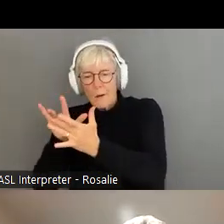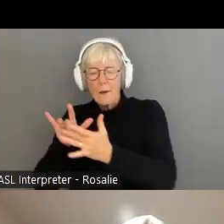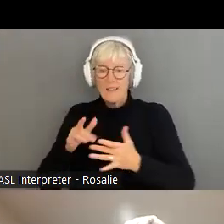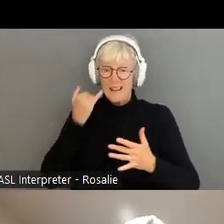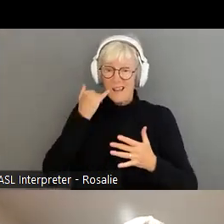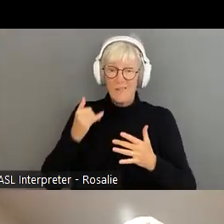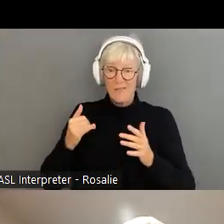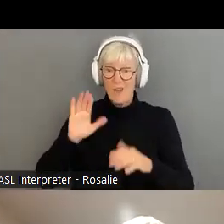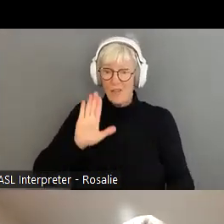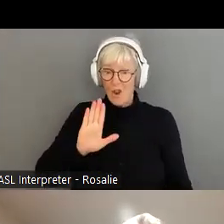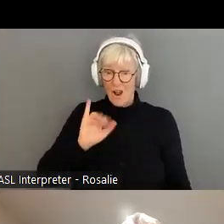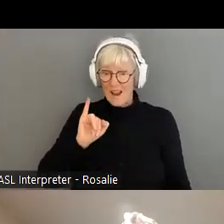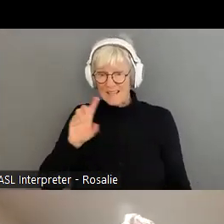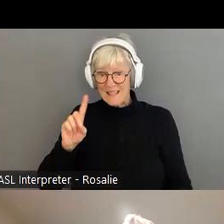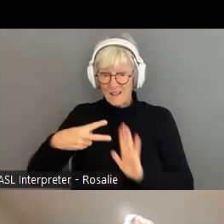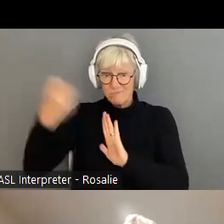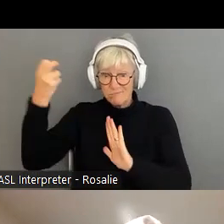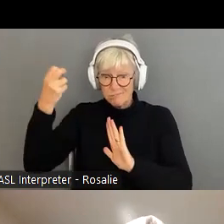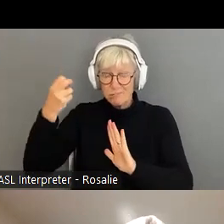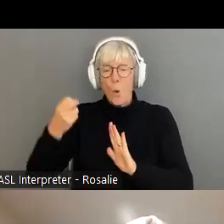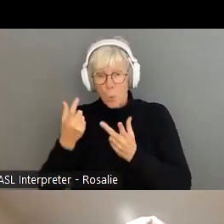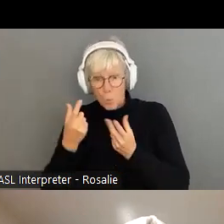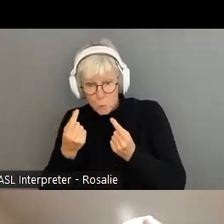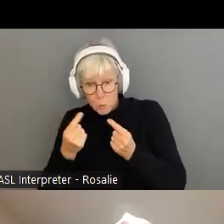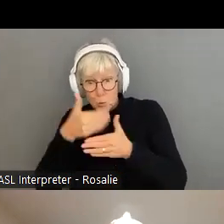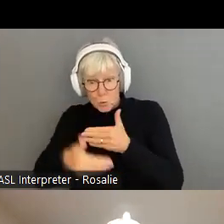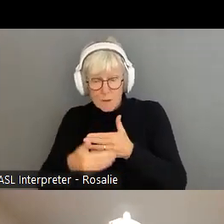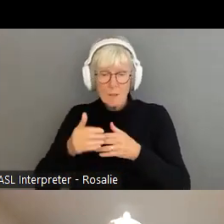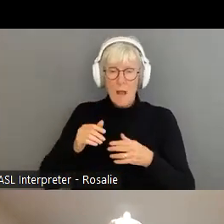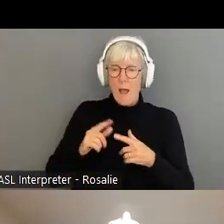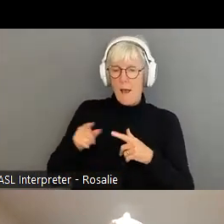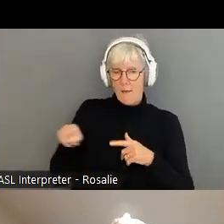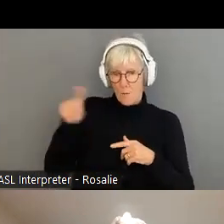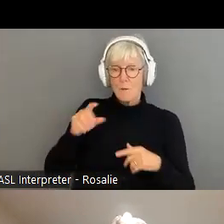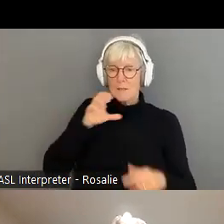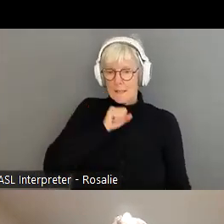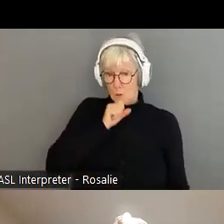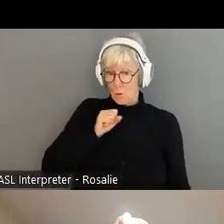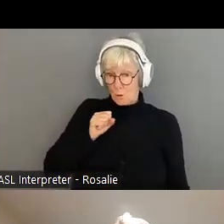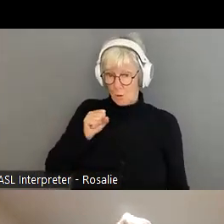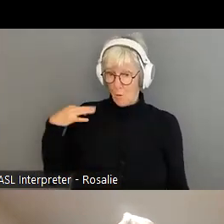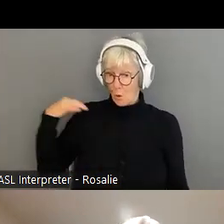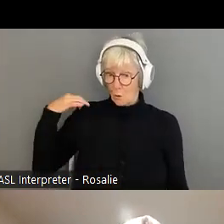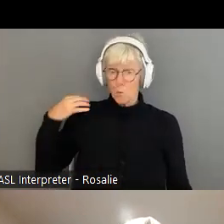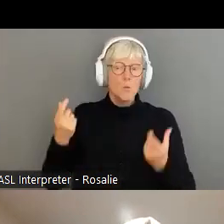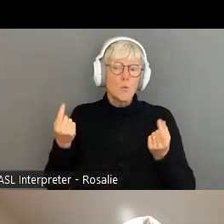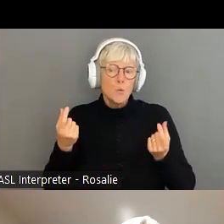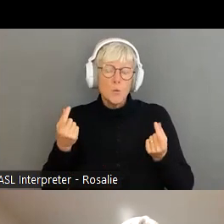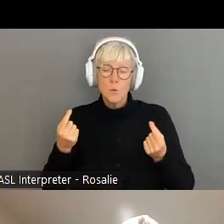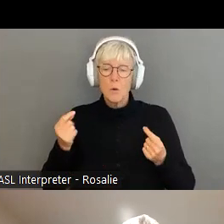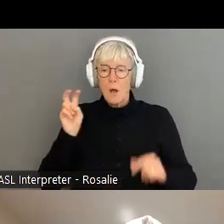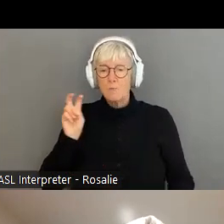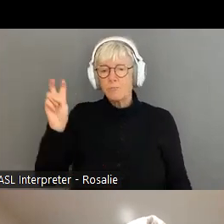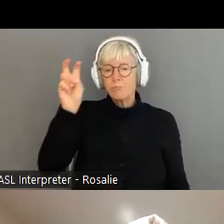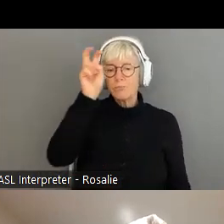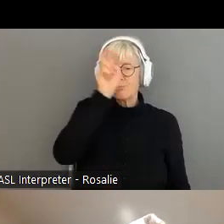of identity theft or identity fraud. And on top of that, we have a group of senior volunteers that go around, primarily Ontario, but